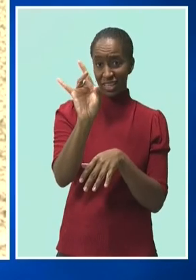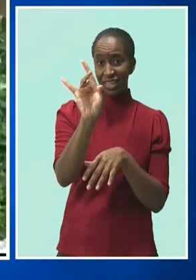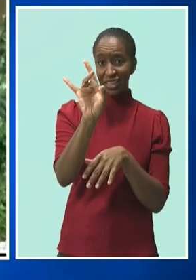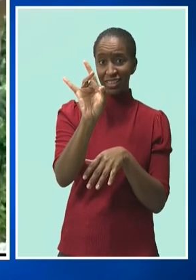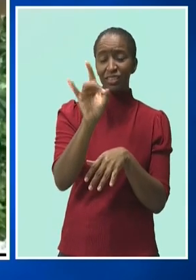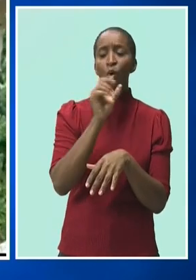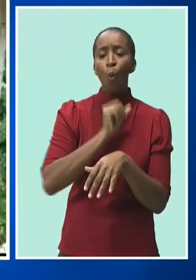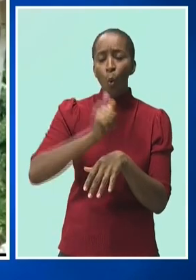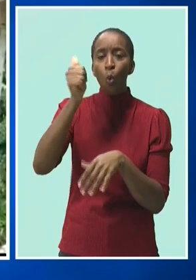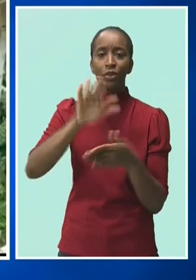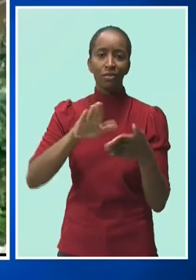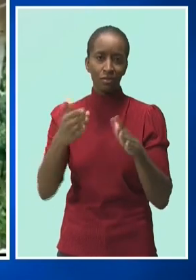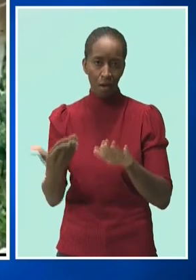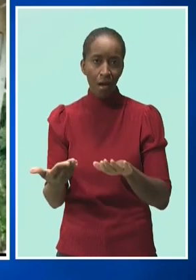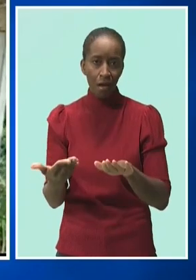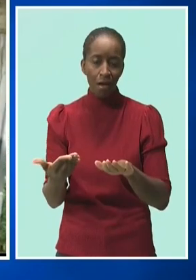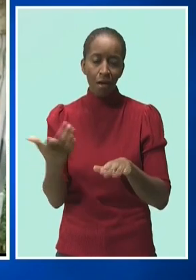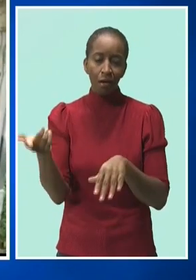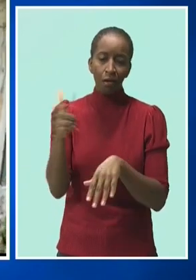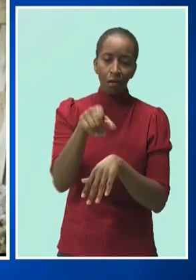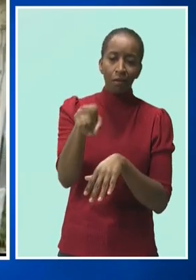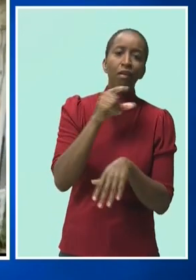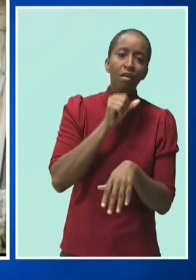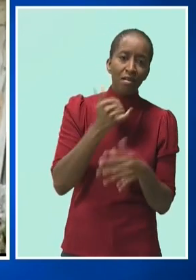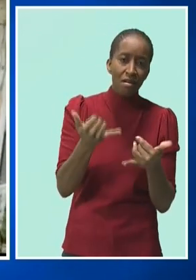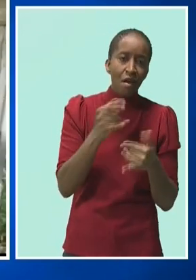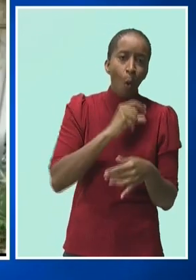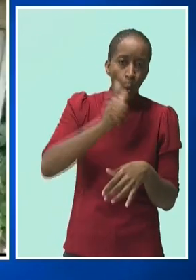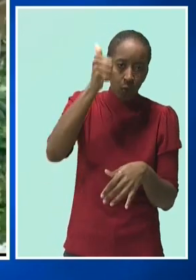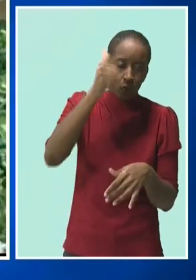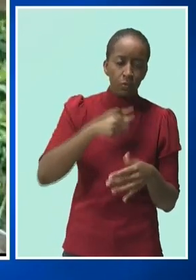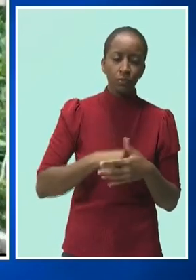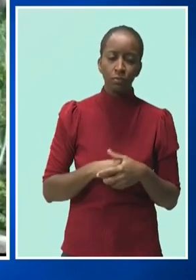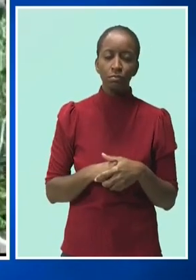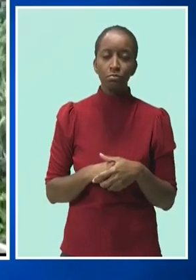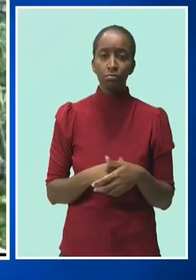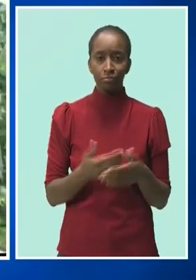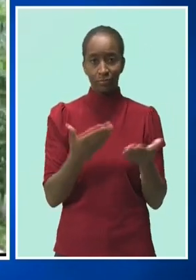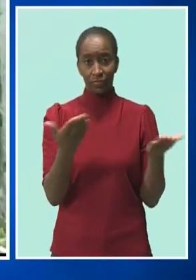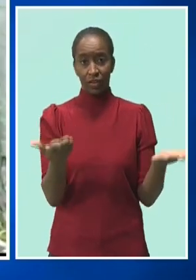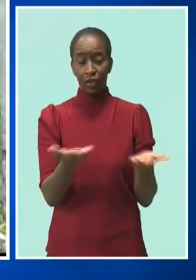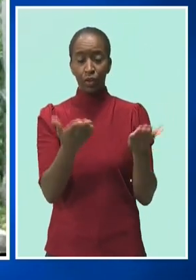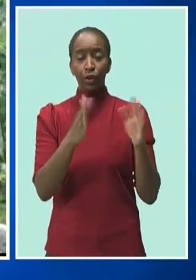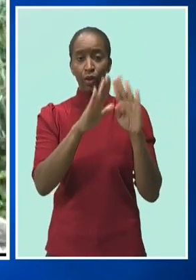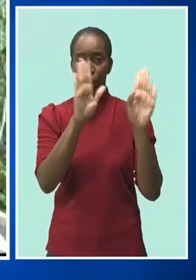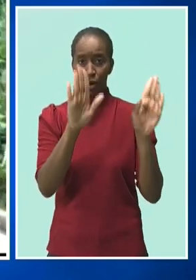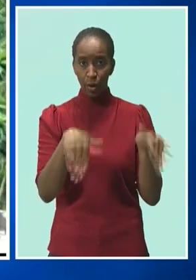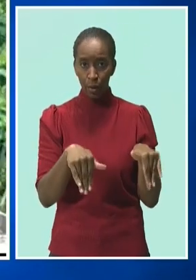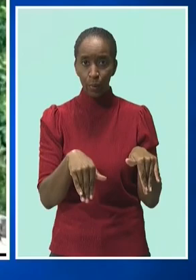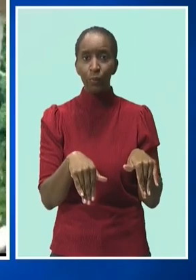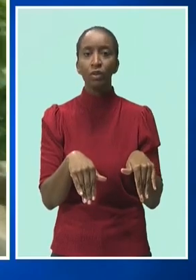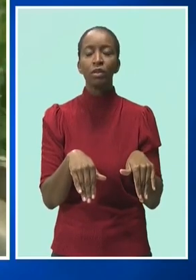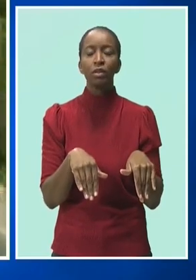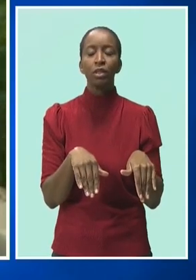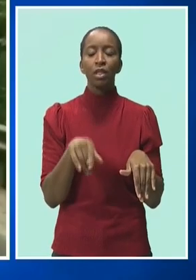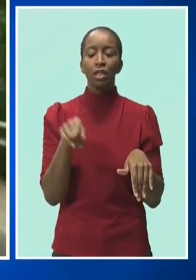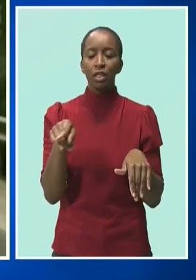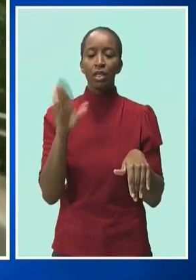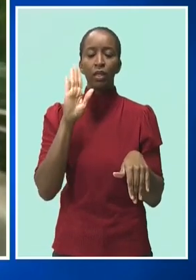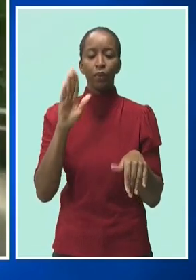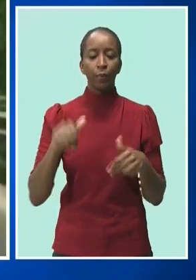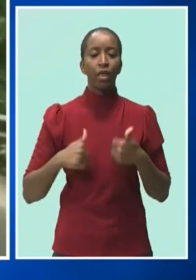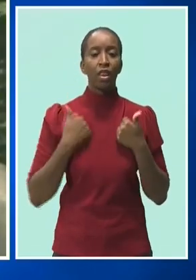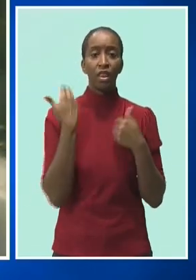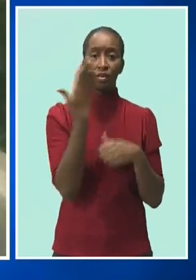This is the house in Ivy District in St. Catherine where Mr. Williams will settle after leaving prison. But after